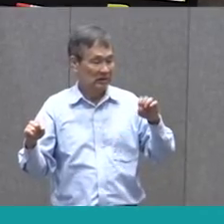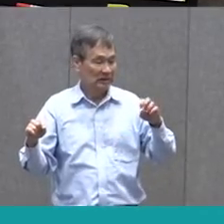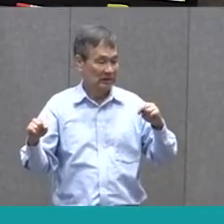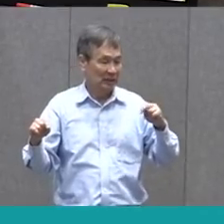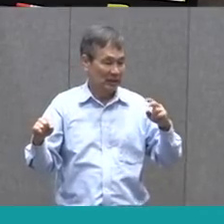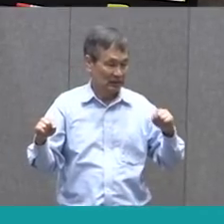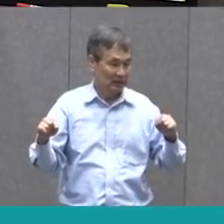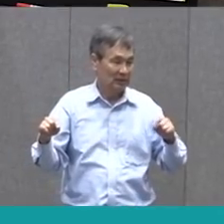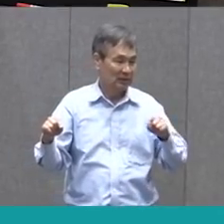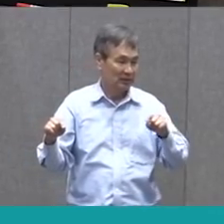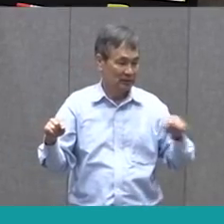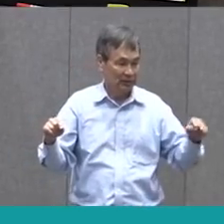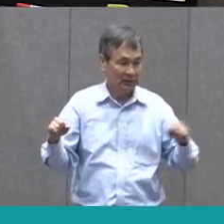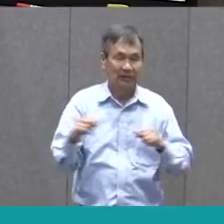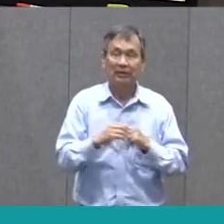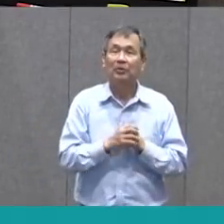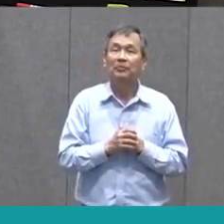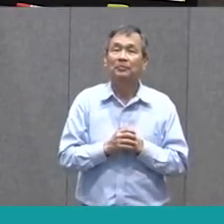Mag.